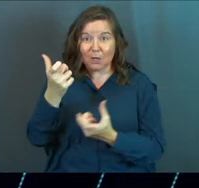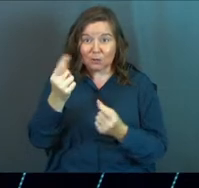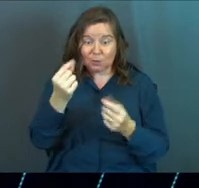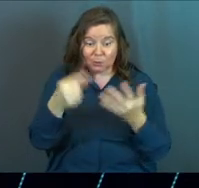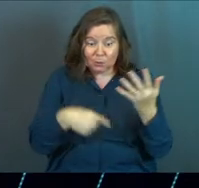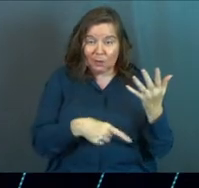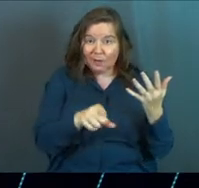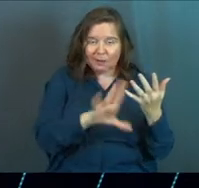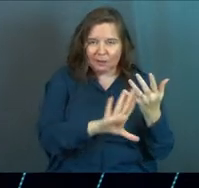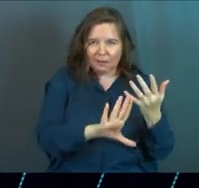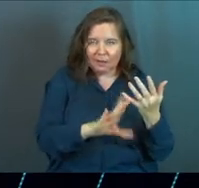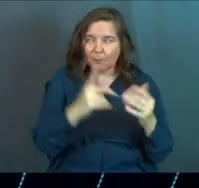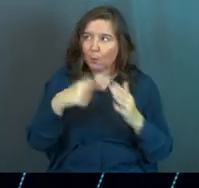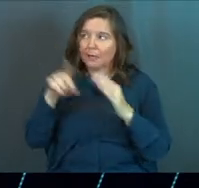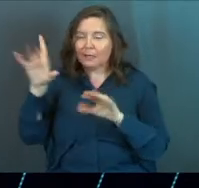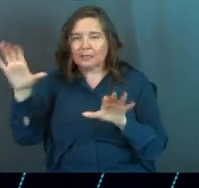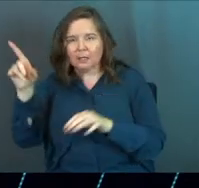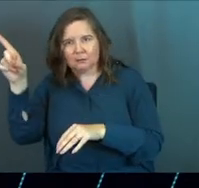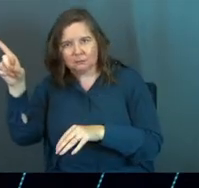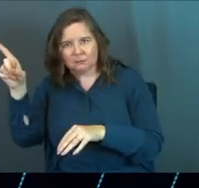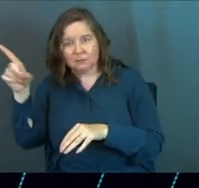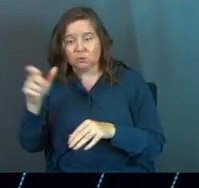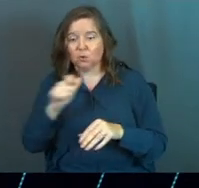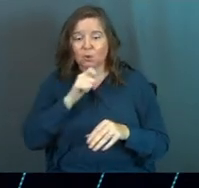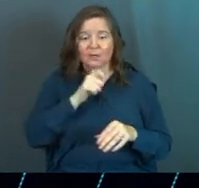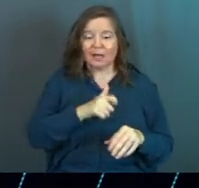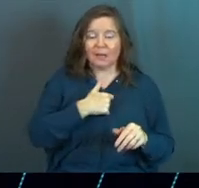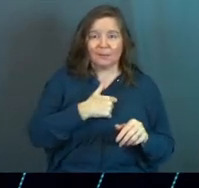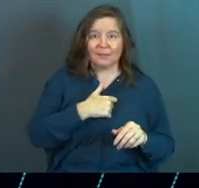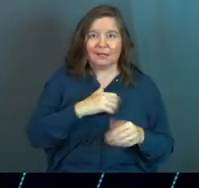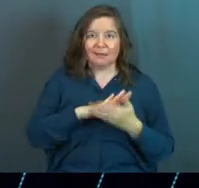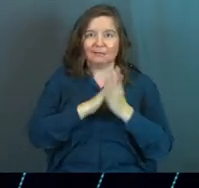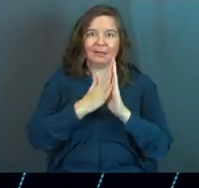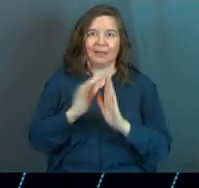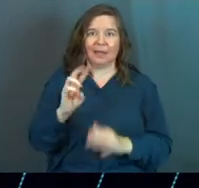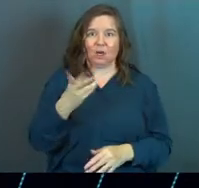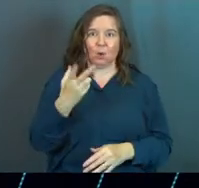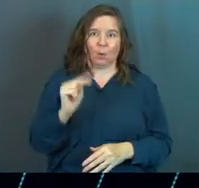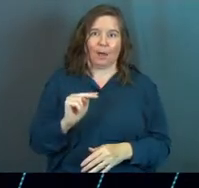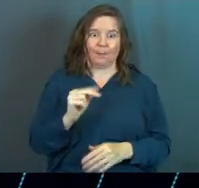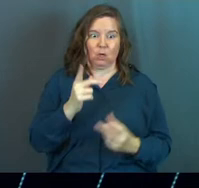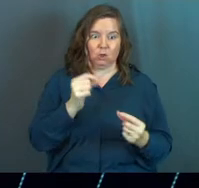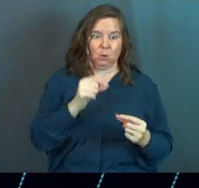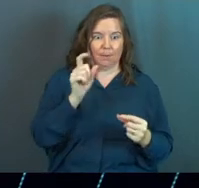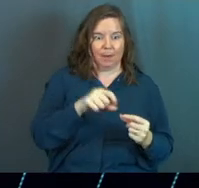he's done. And so every single verse in the scripture should no longer be weaponized against you.